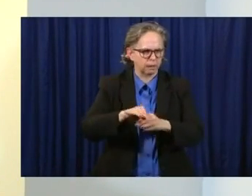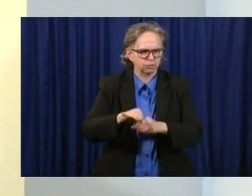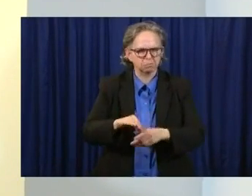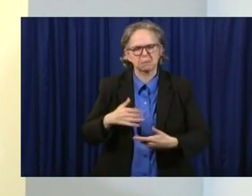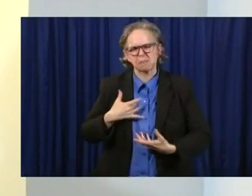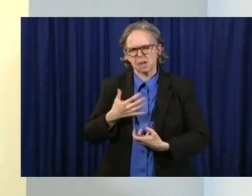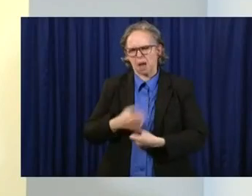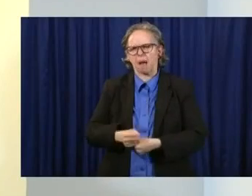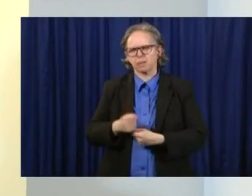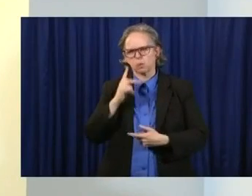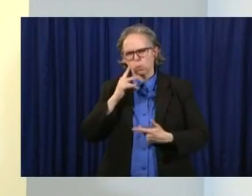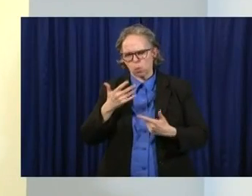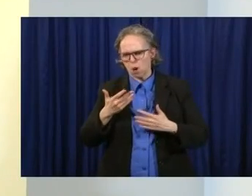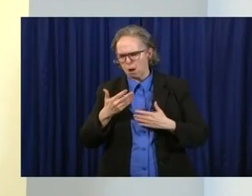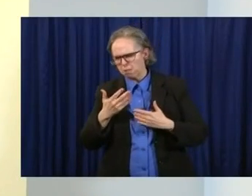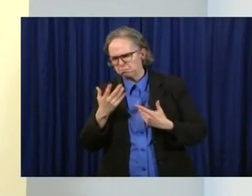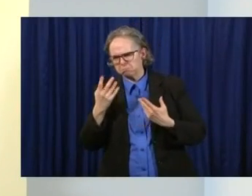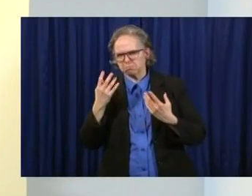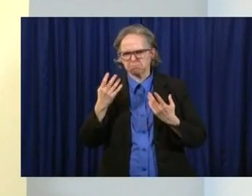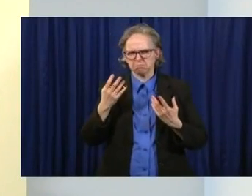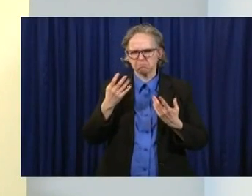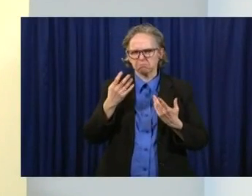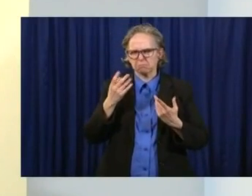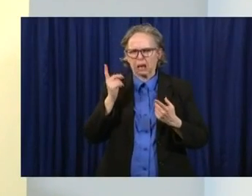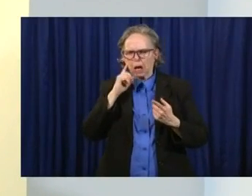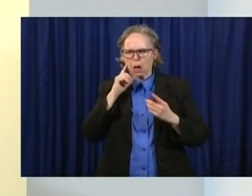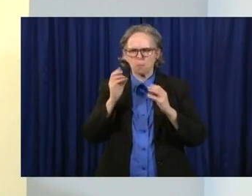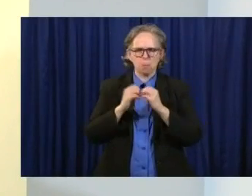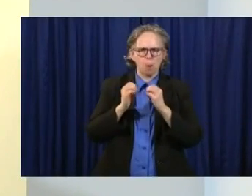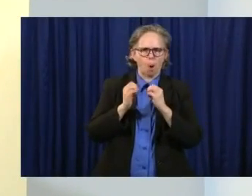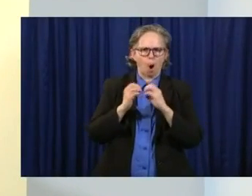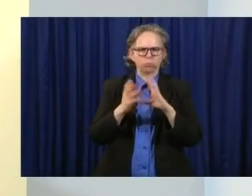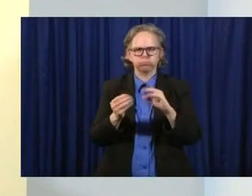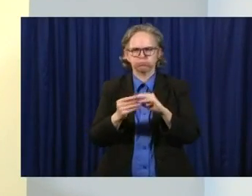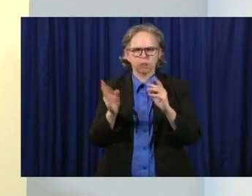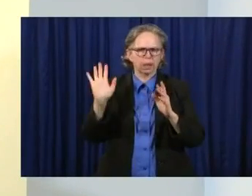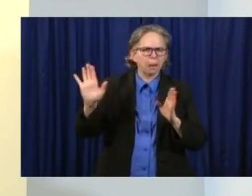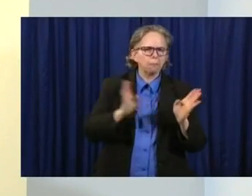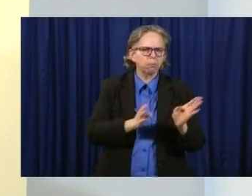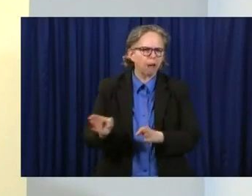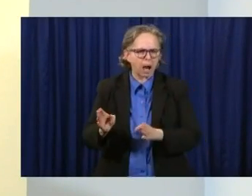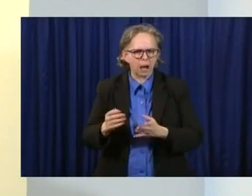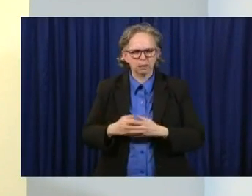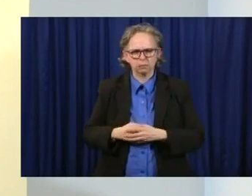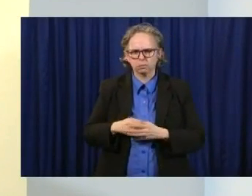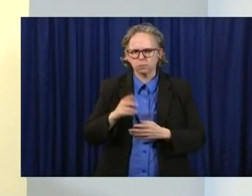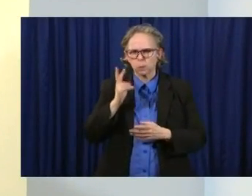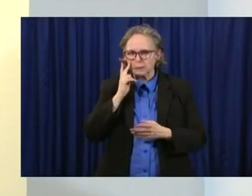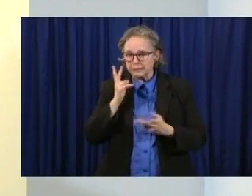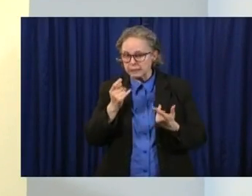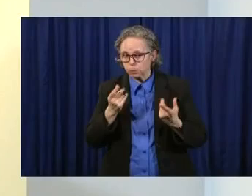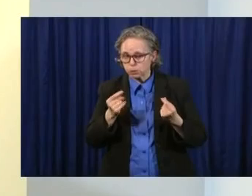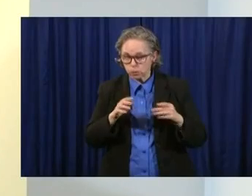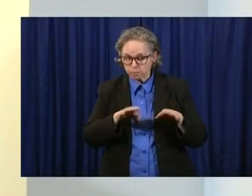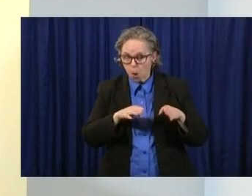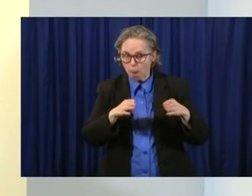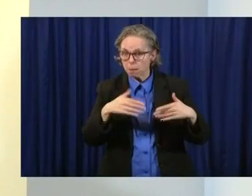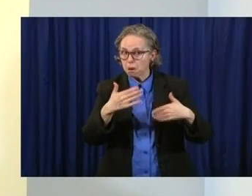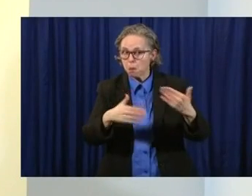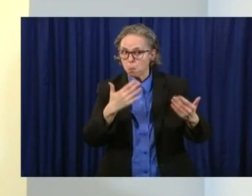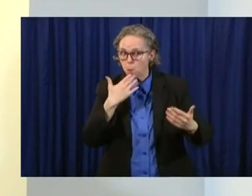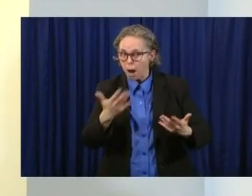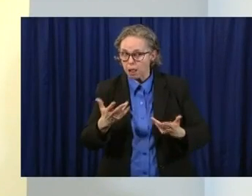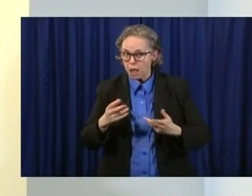weeks and months that as we see the progression of the virus and how well we do, that that will dictate some